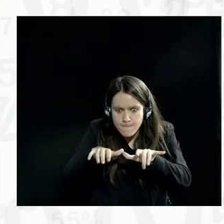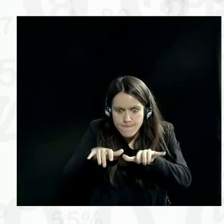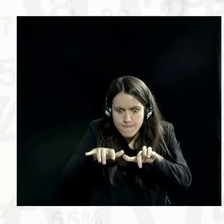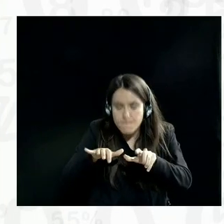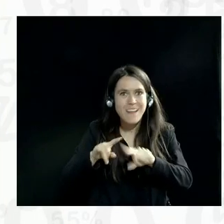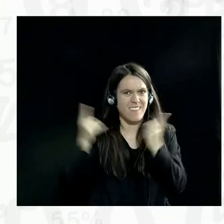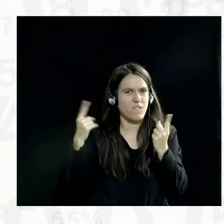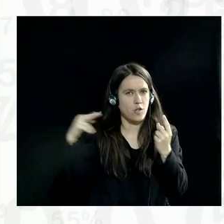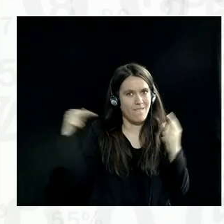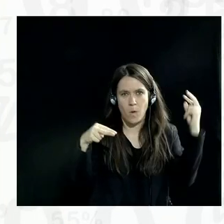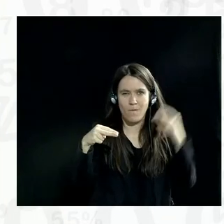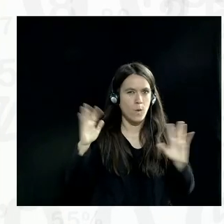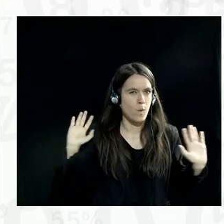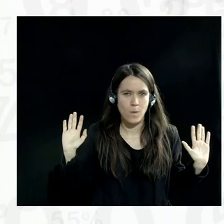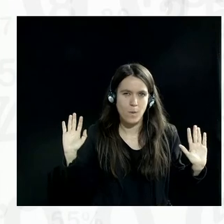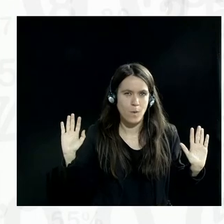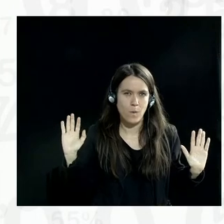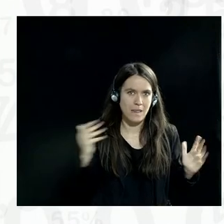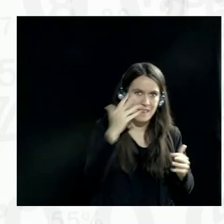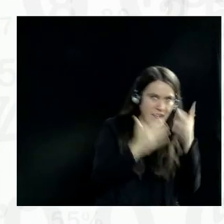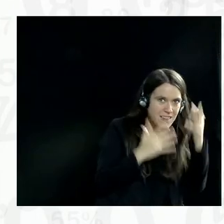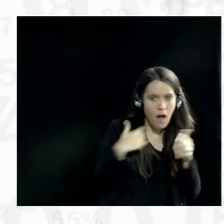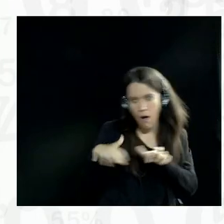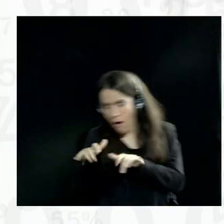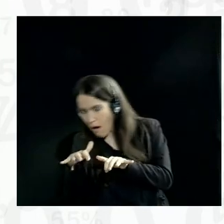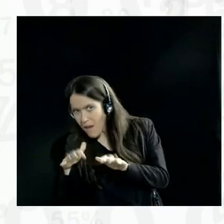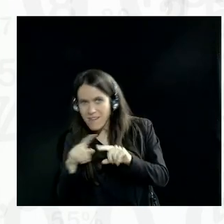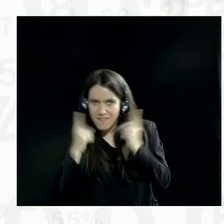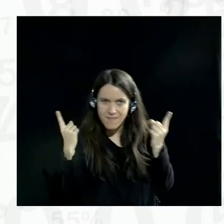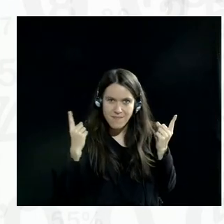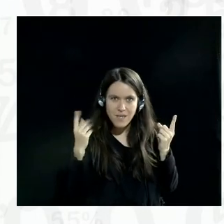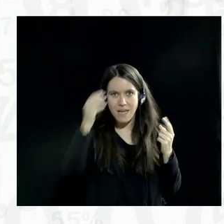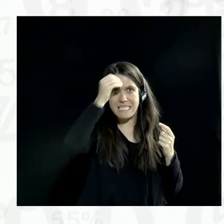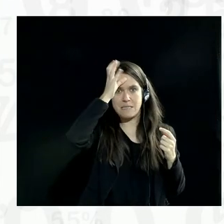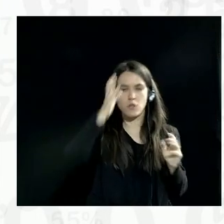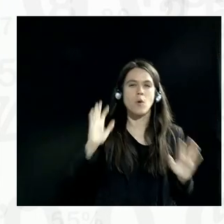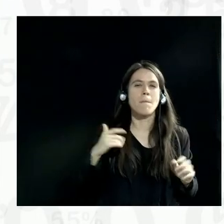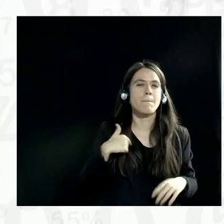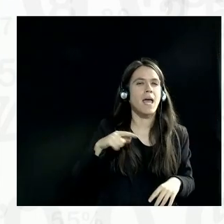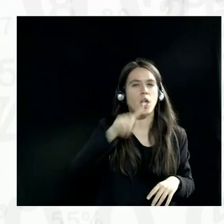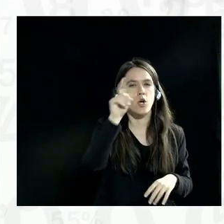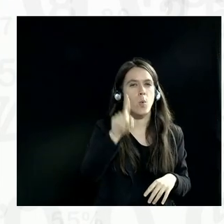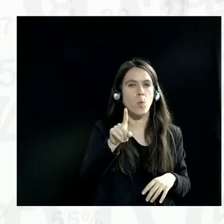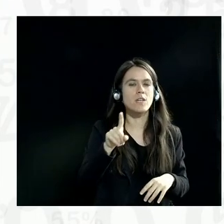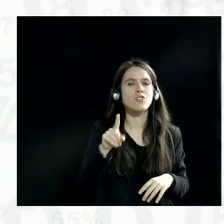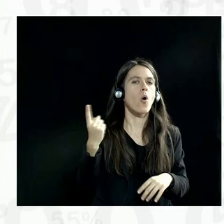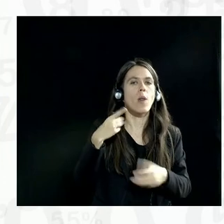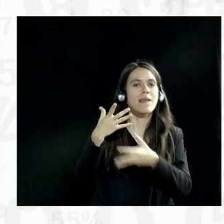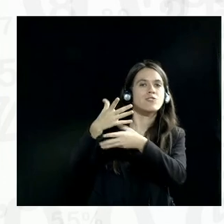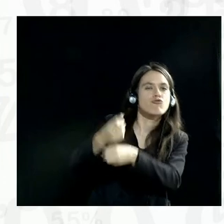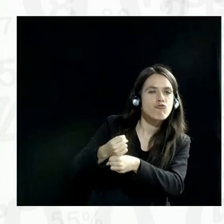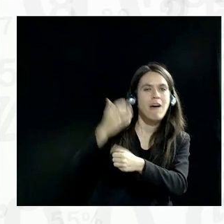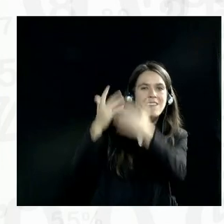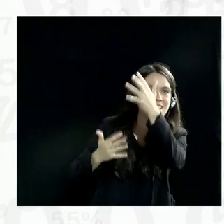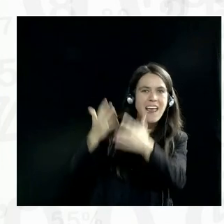different angle of looking at things. So my question is, you know, moving the conversation outside of just trusting the data or trusting